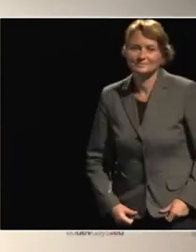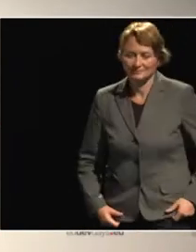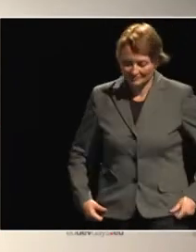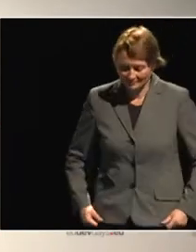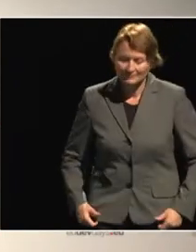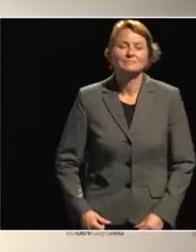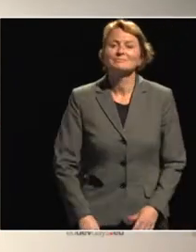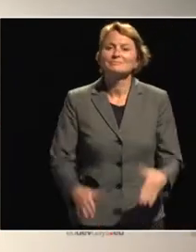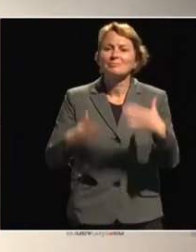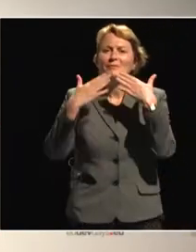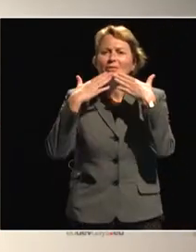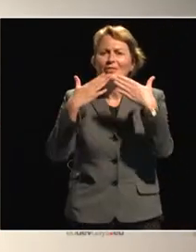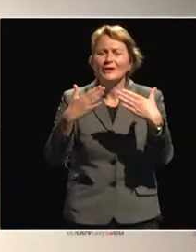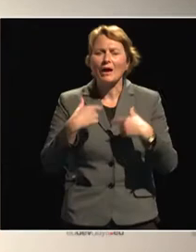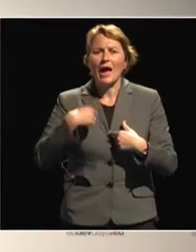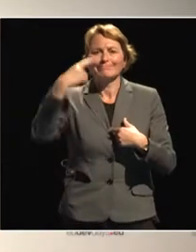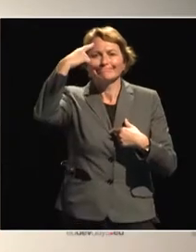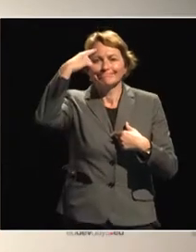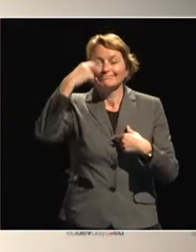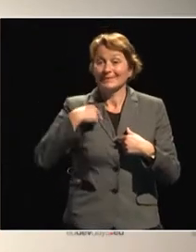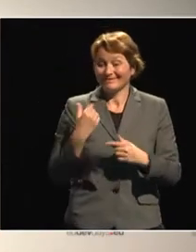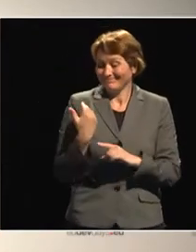recently the European Commission,